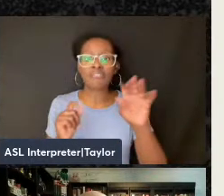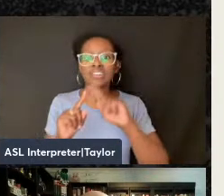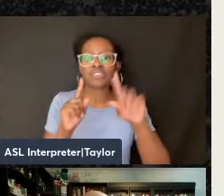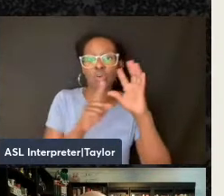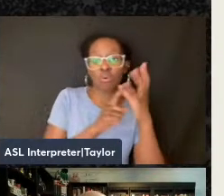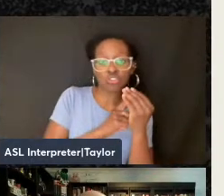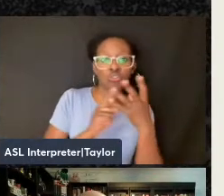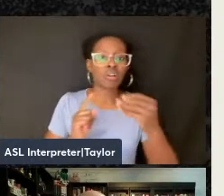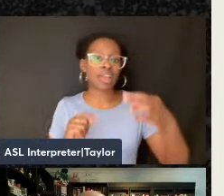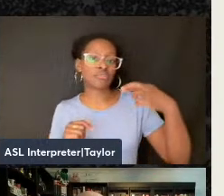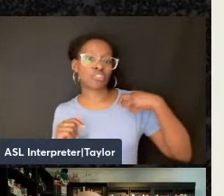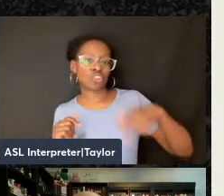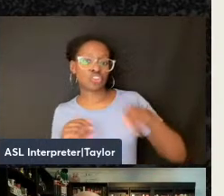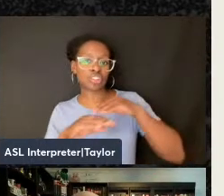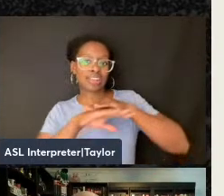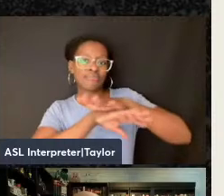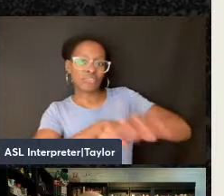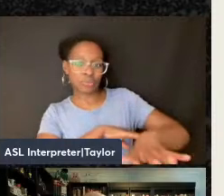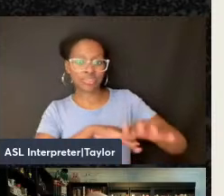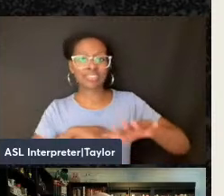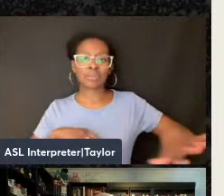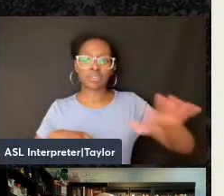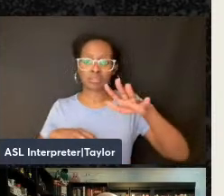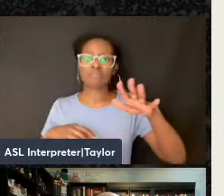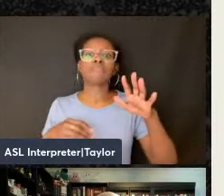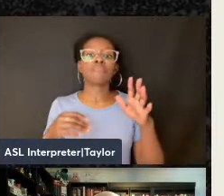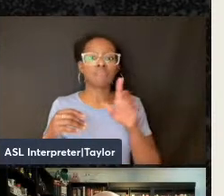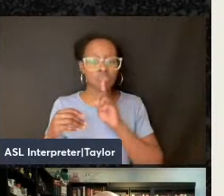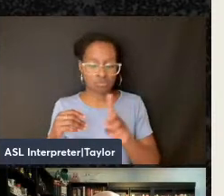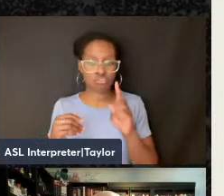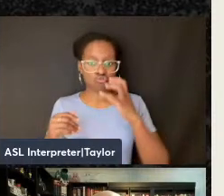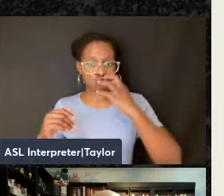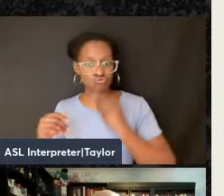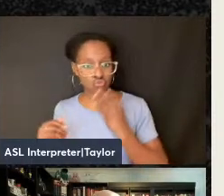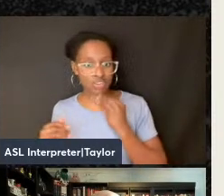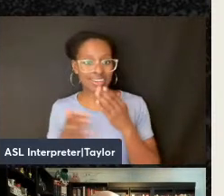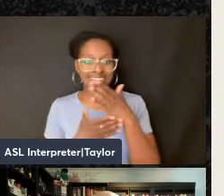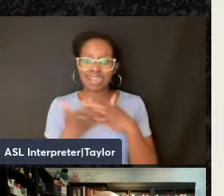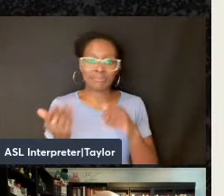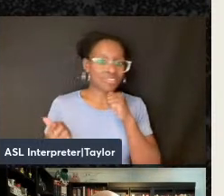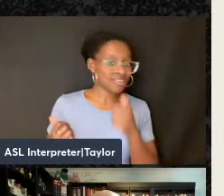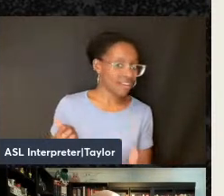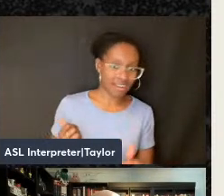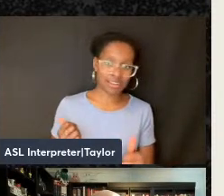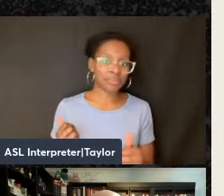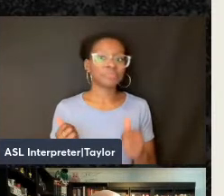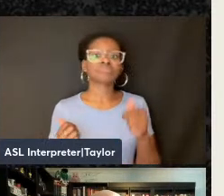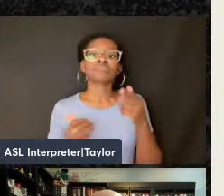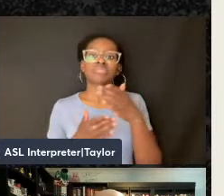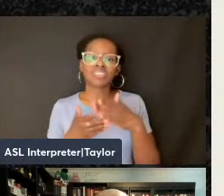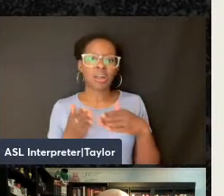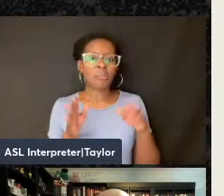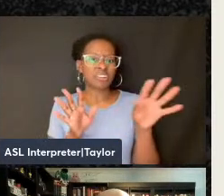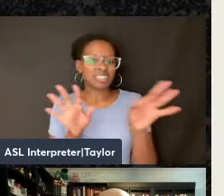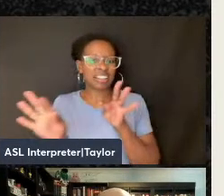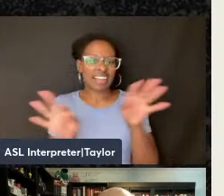them not, that they selectively drew upon within specific circumstances and contexts.